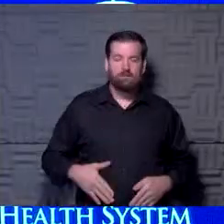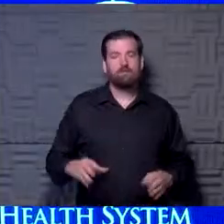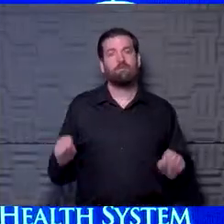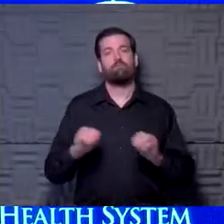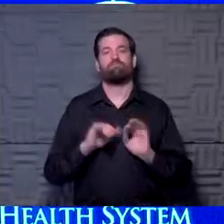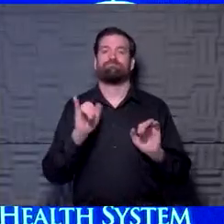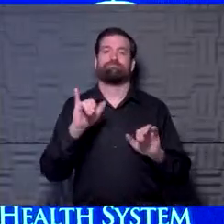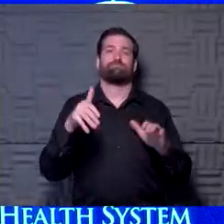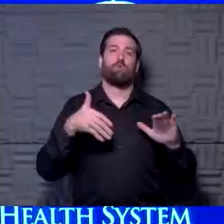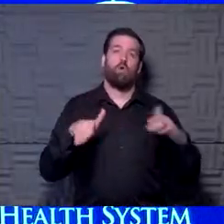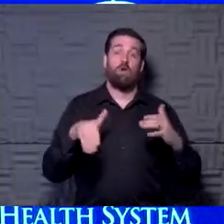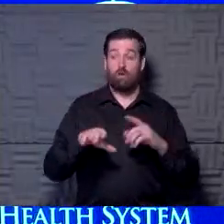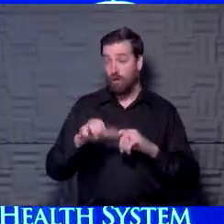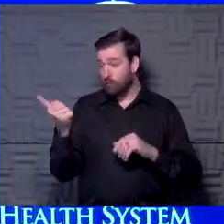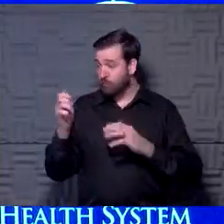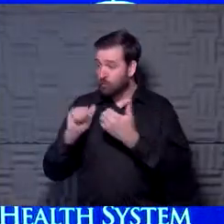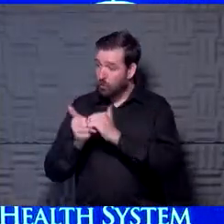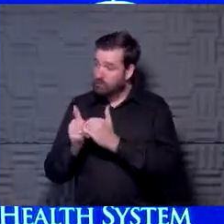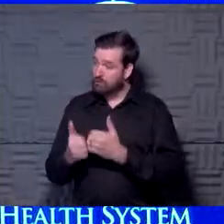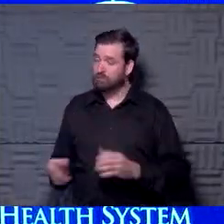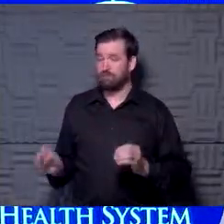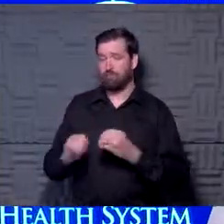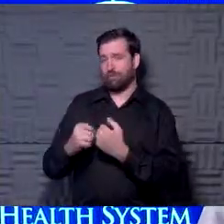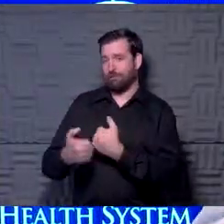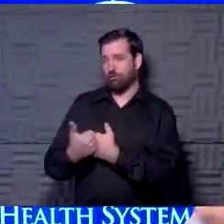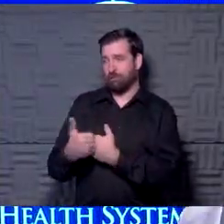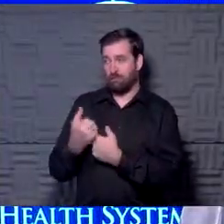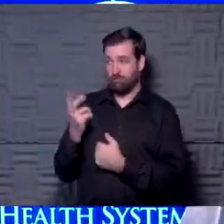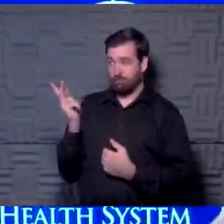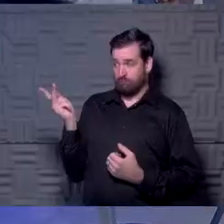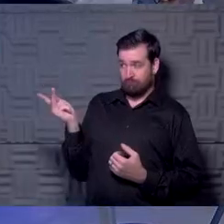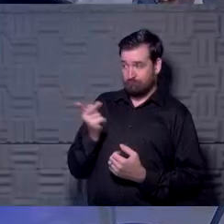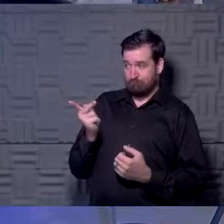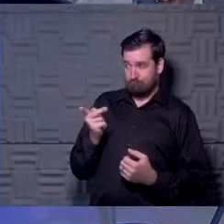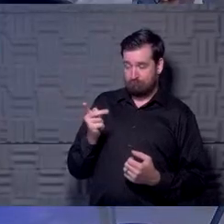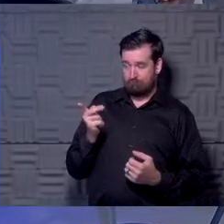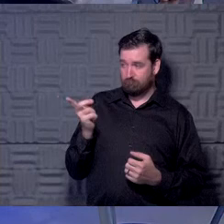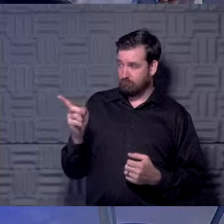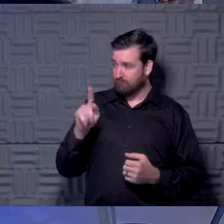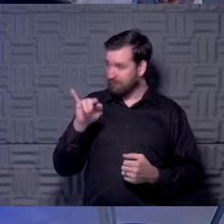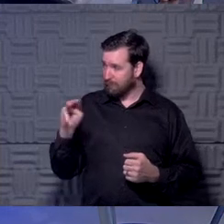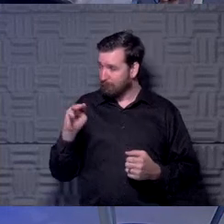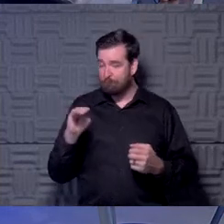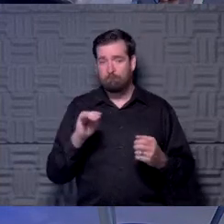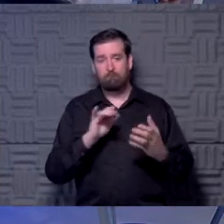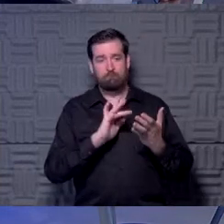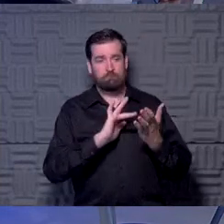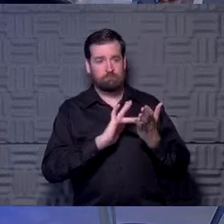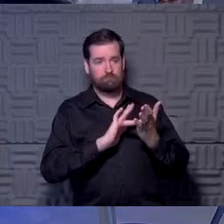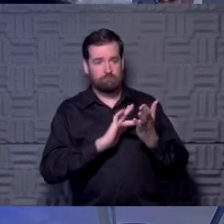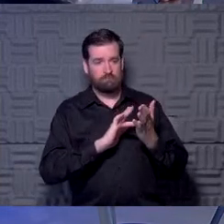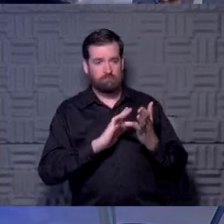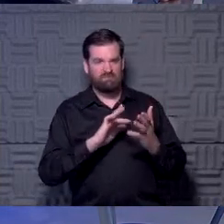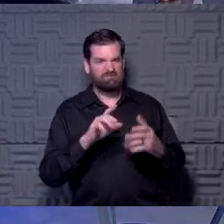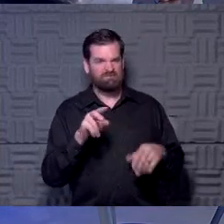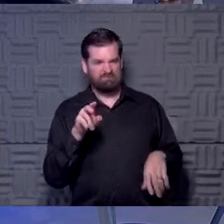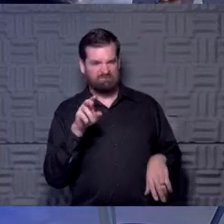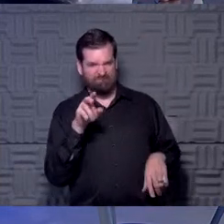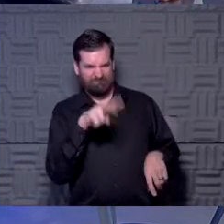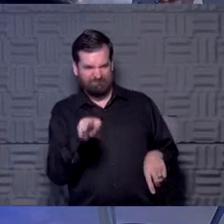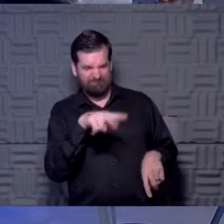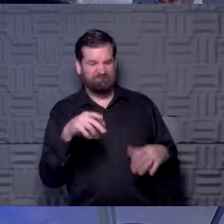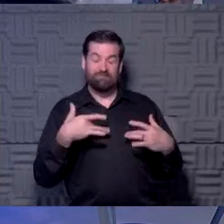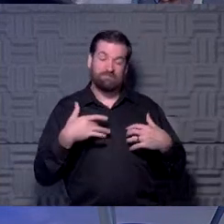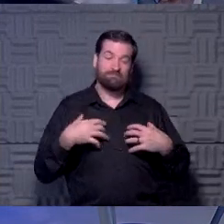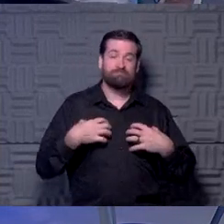walk. But other sports, I think they're going to be more dangerous, Tim. I'm going let you and I want to, I want our sports medicine guys, that's Steve Steitz's funny looking pulmonologist